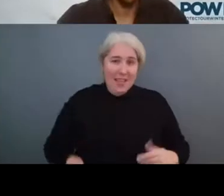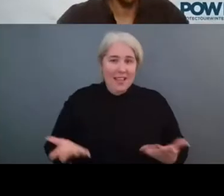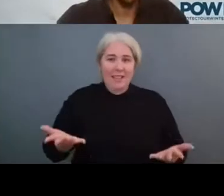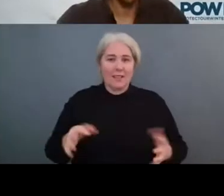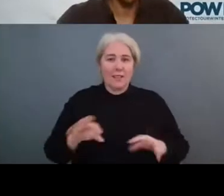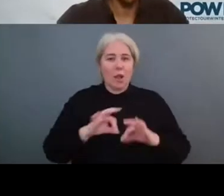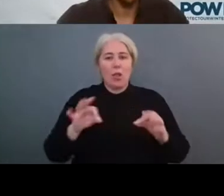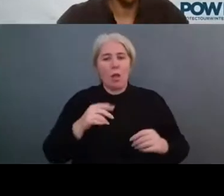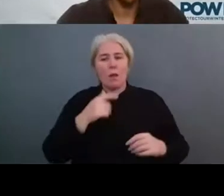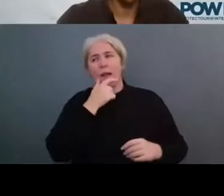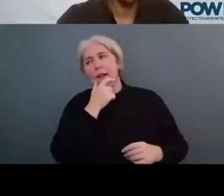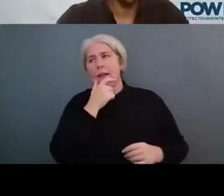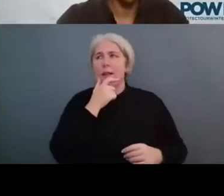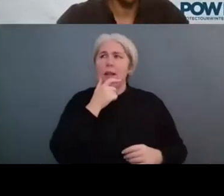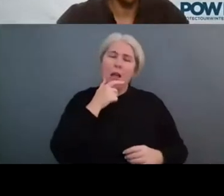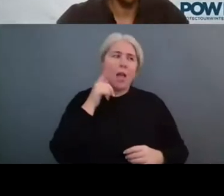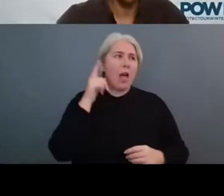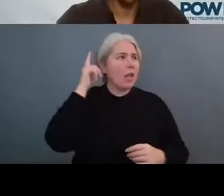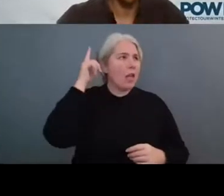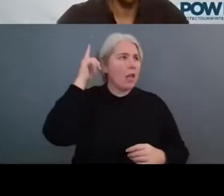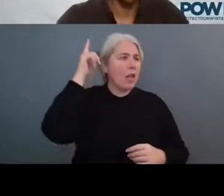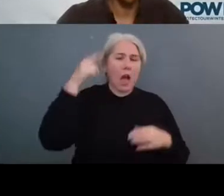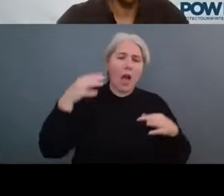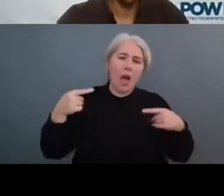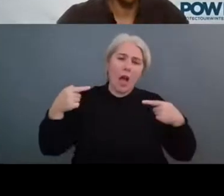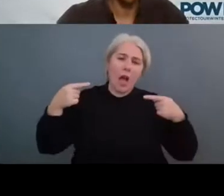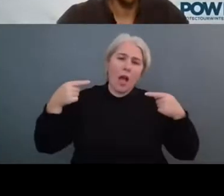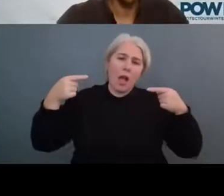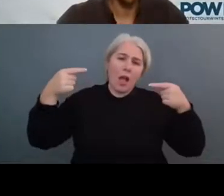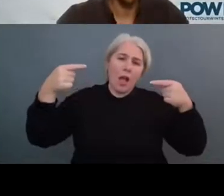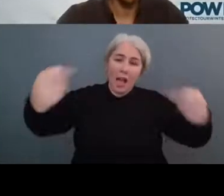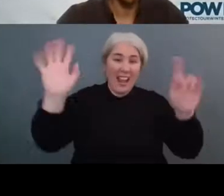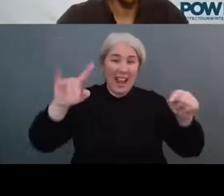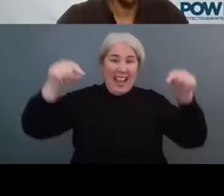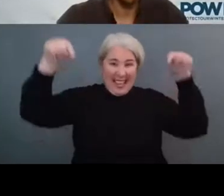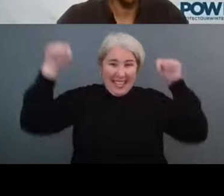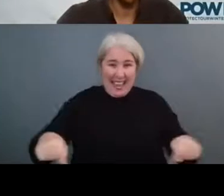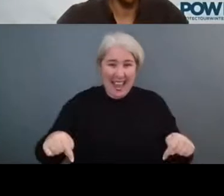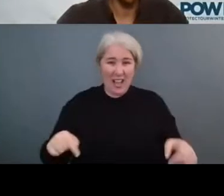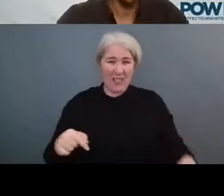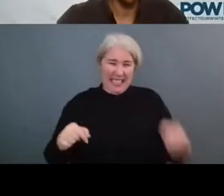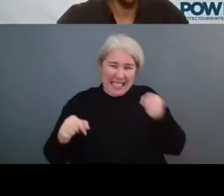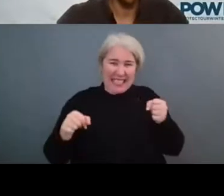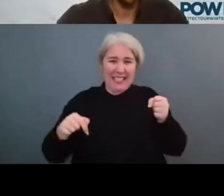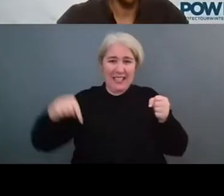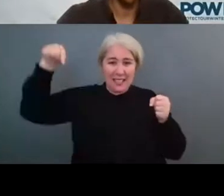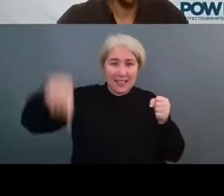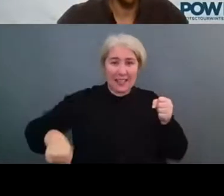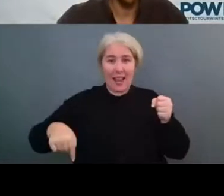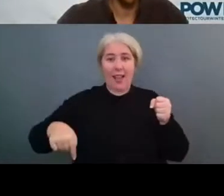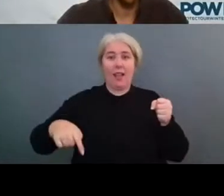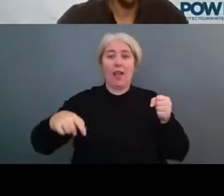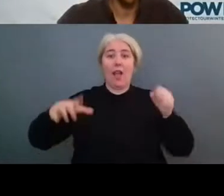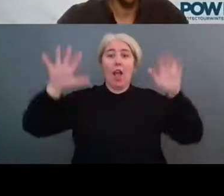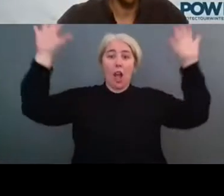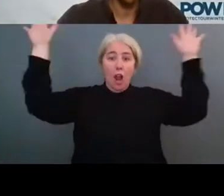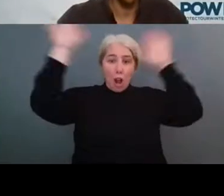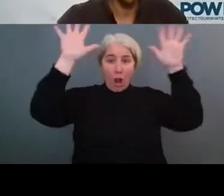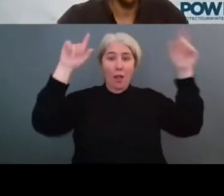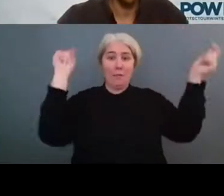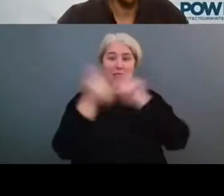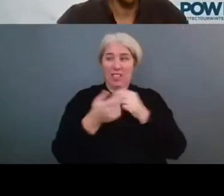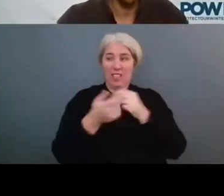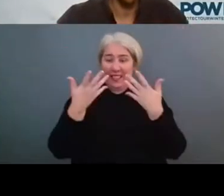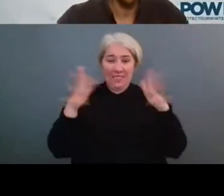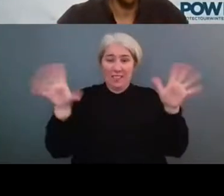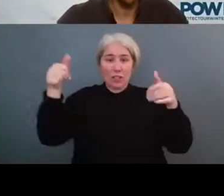from from sports. But we know and the climate science is clear about it that whatever we do do now, the concentration